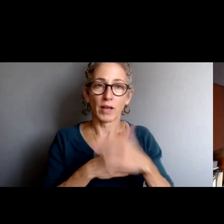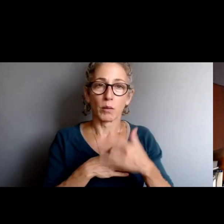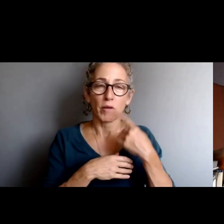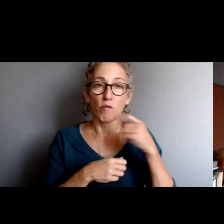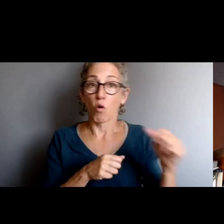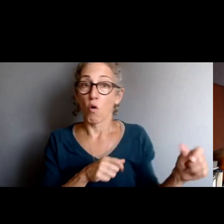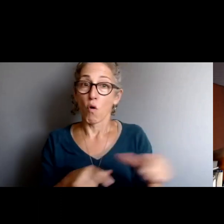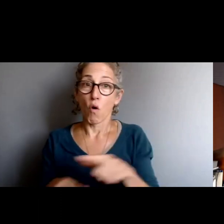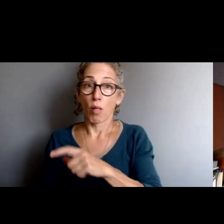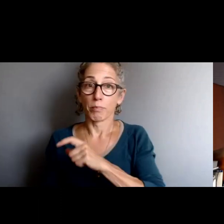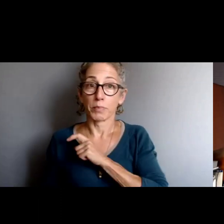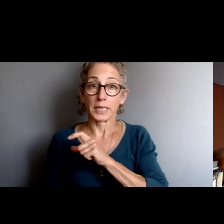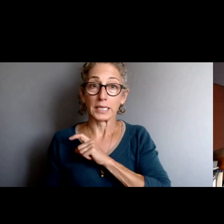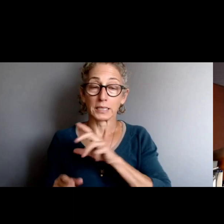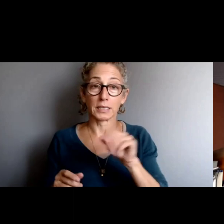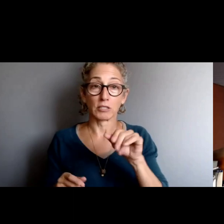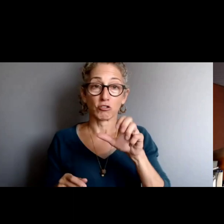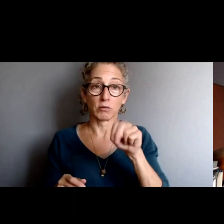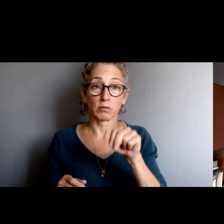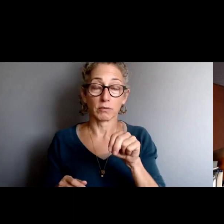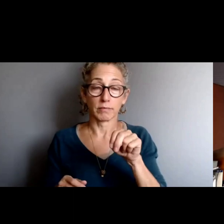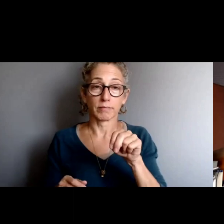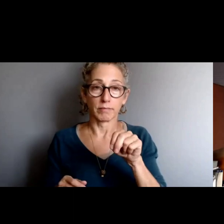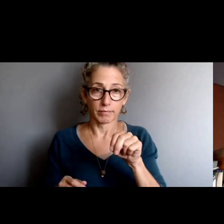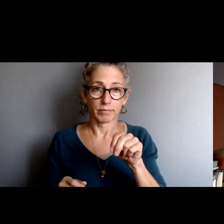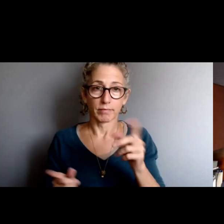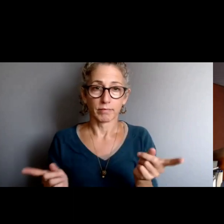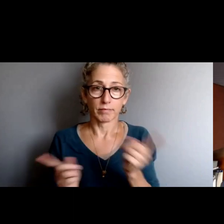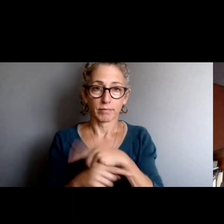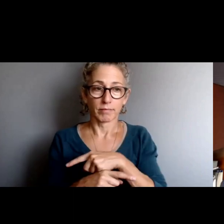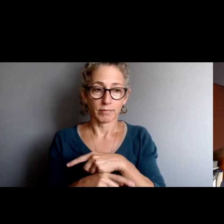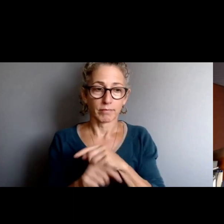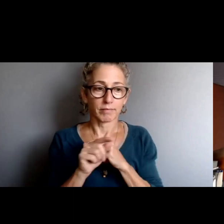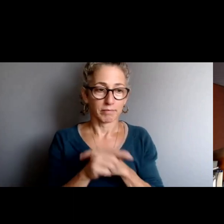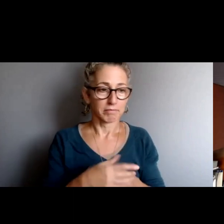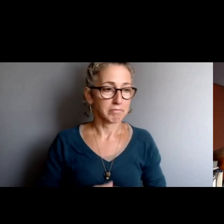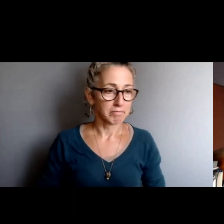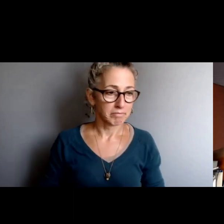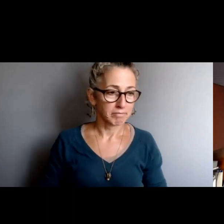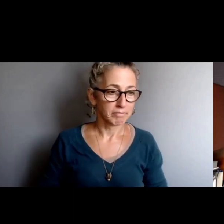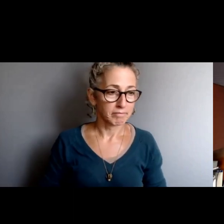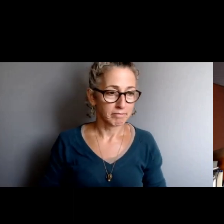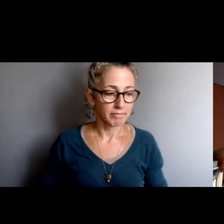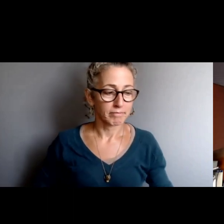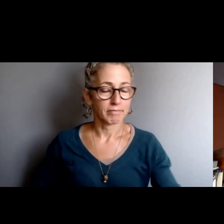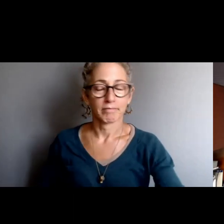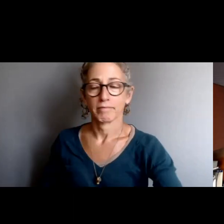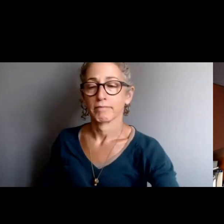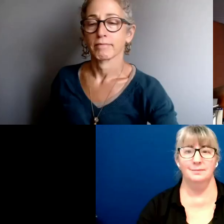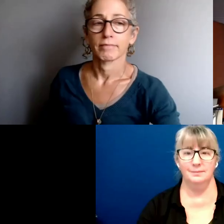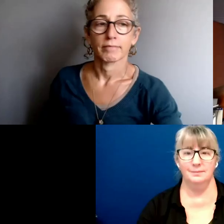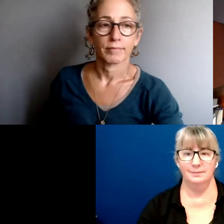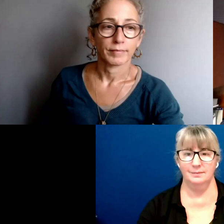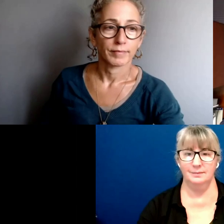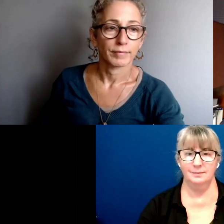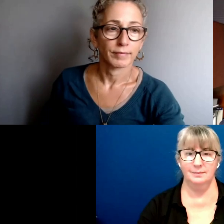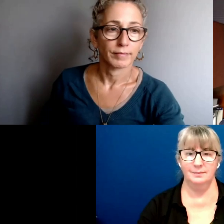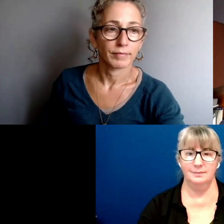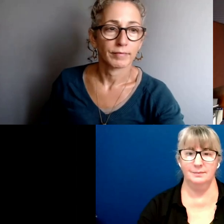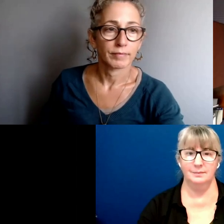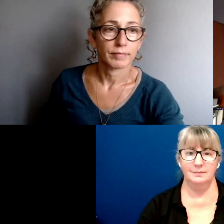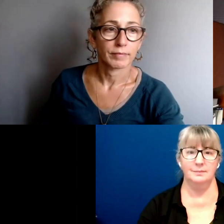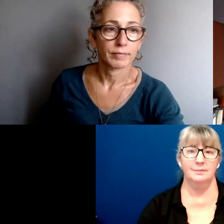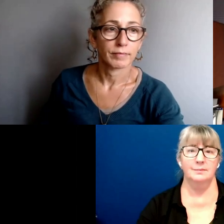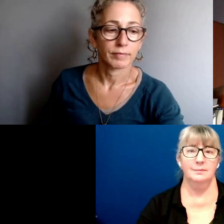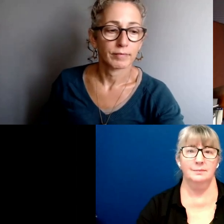Those brochures, informational brochures, come in four languages. And all of our printed material have a QR code